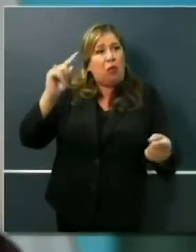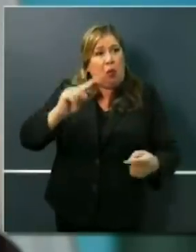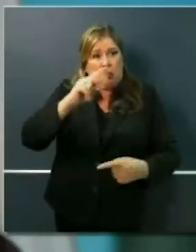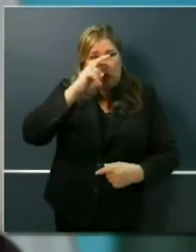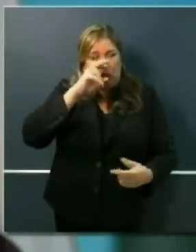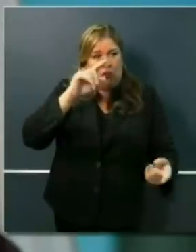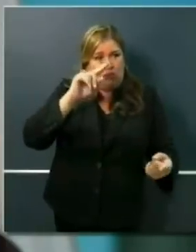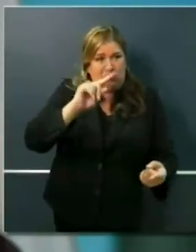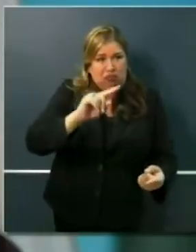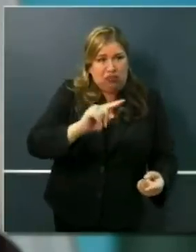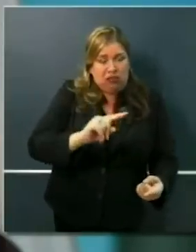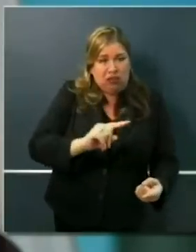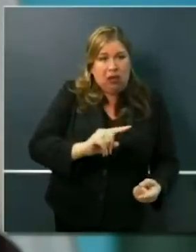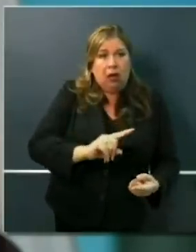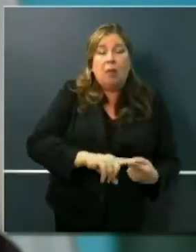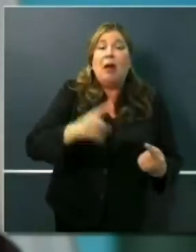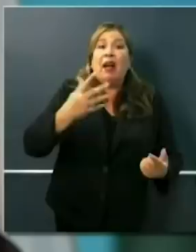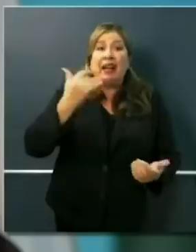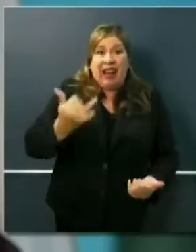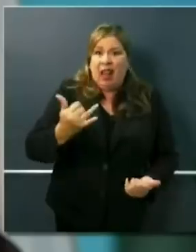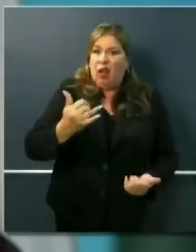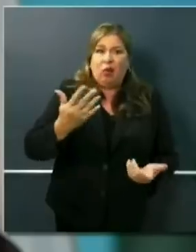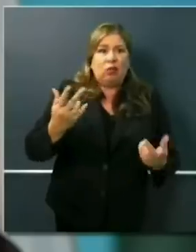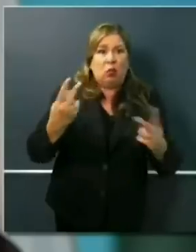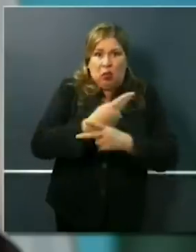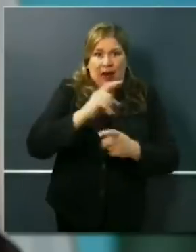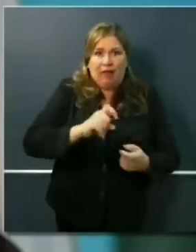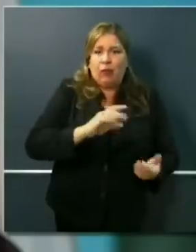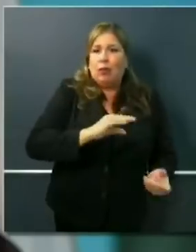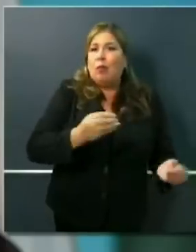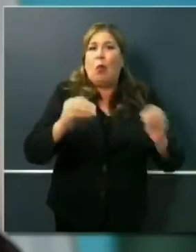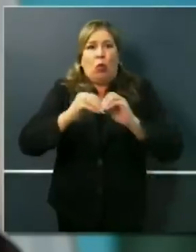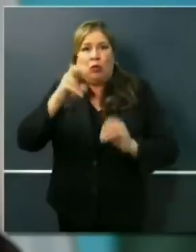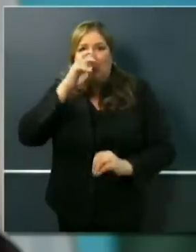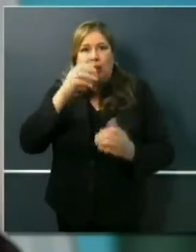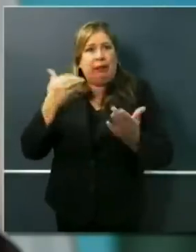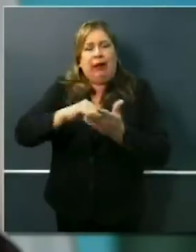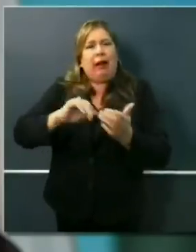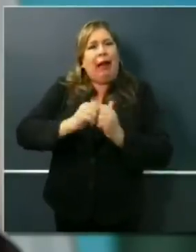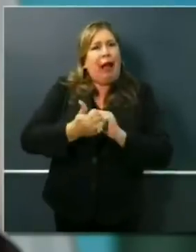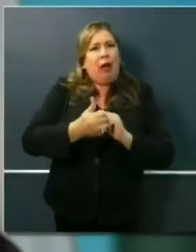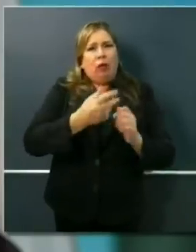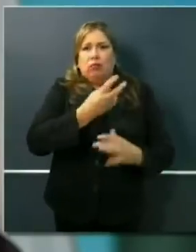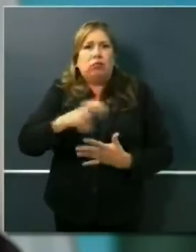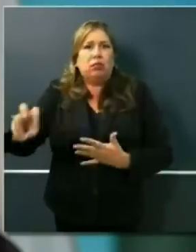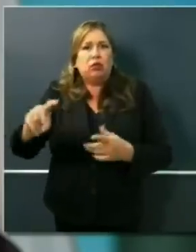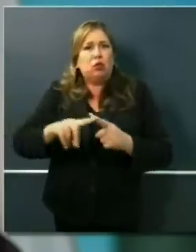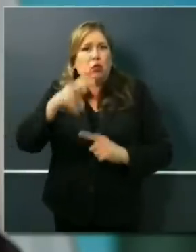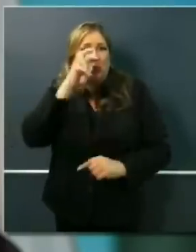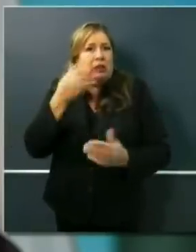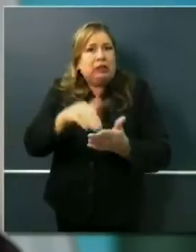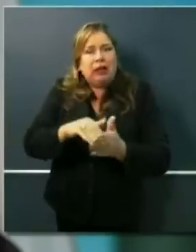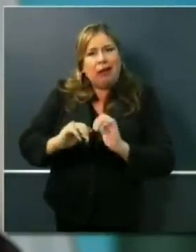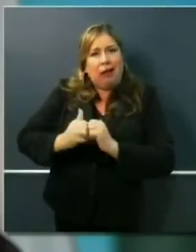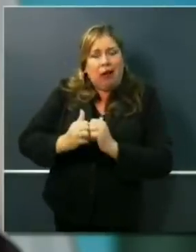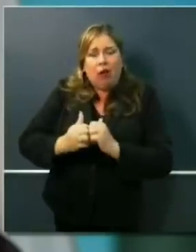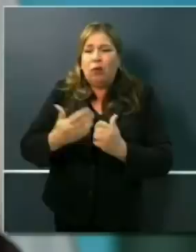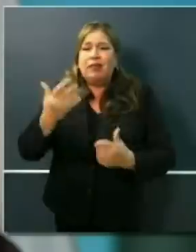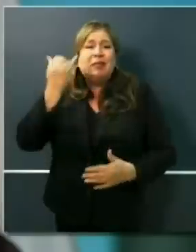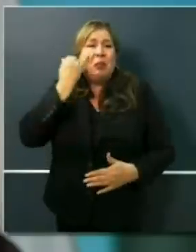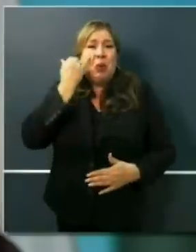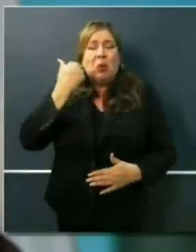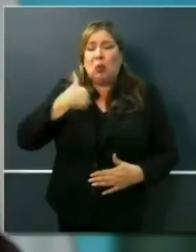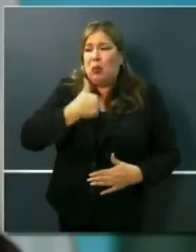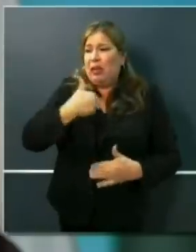looser interventions back and forth, as things change, as data comes in, as health